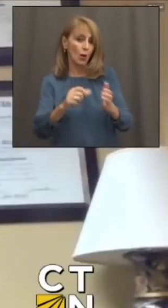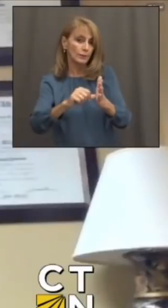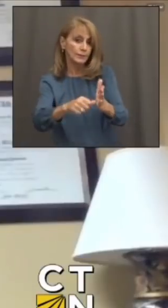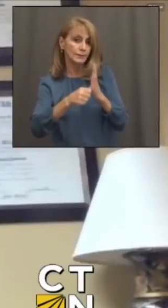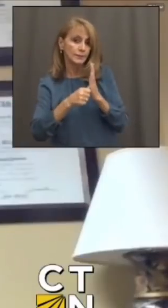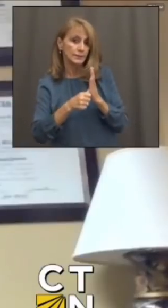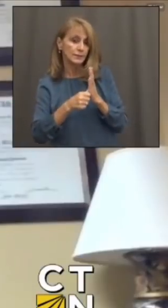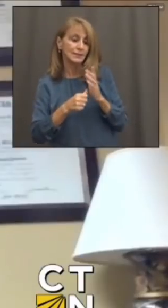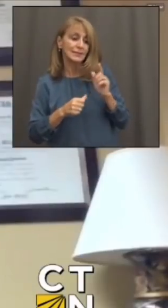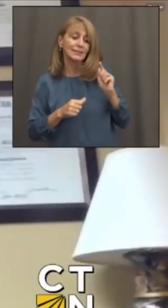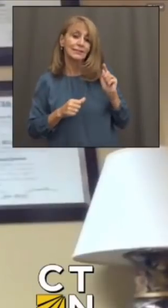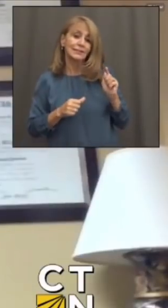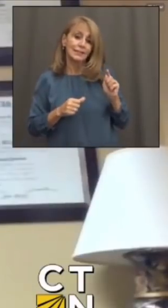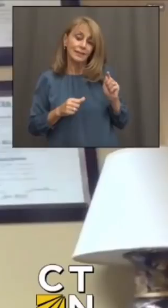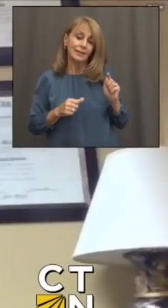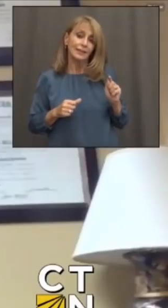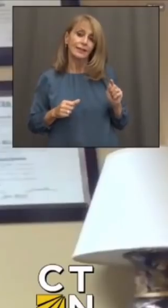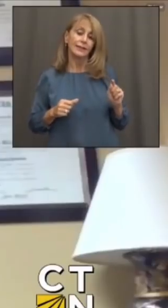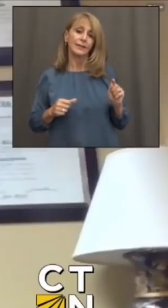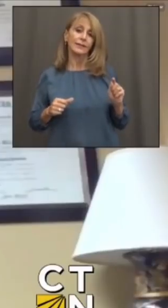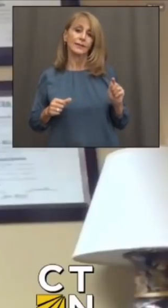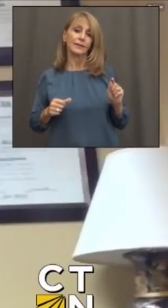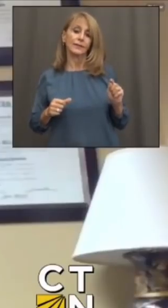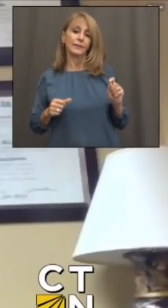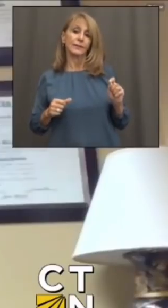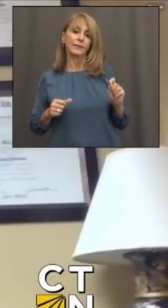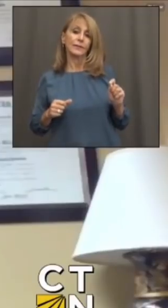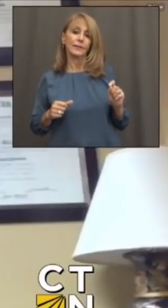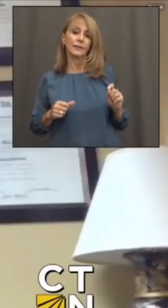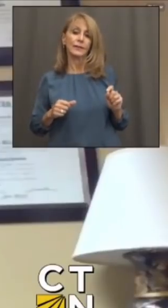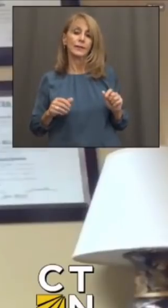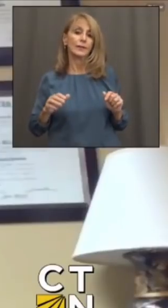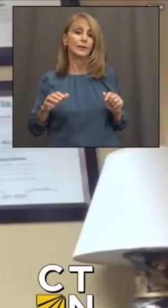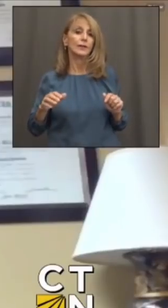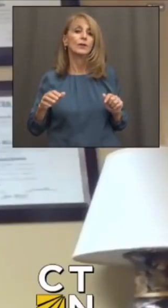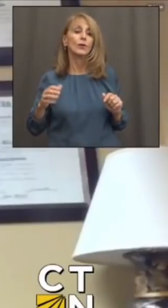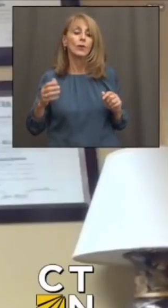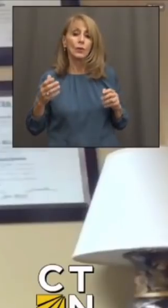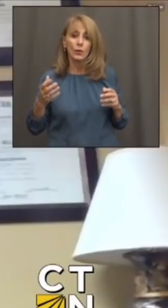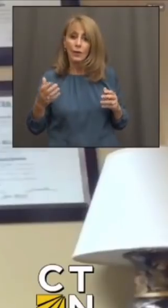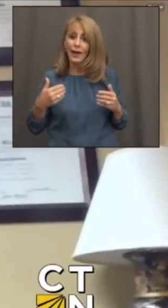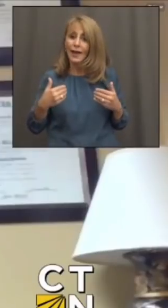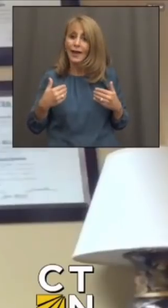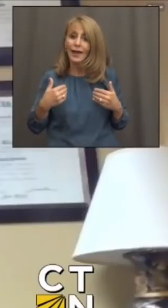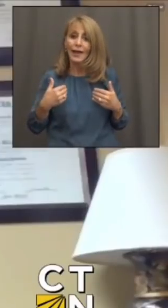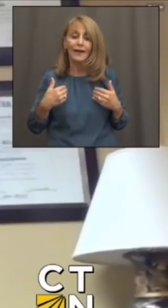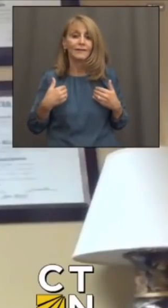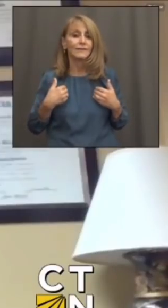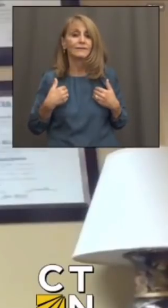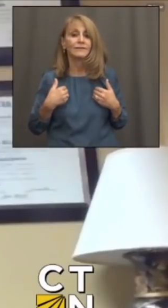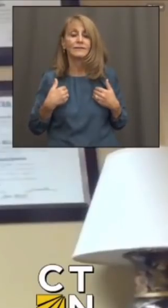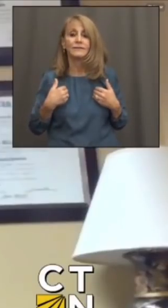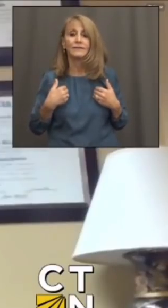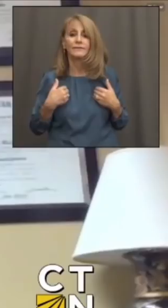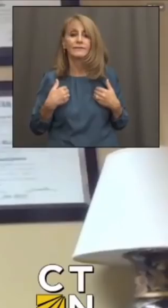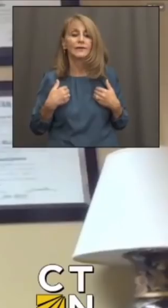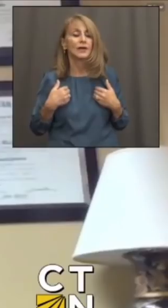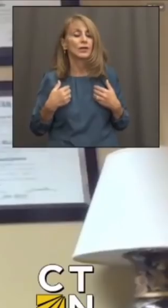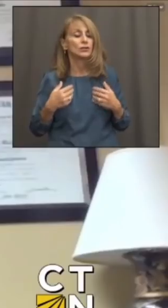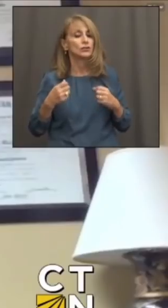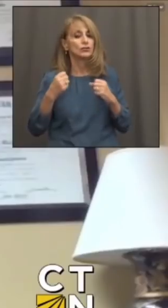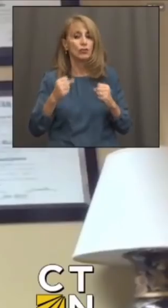we are going to have a very aggressive statewide marketing campaign. So it will be hard for anyone in Connecticut not to